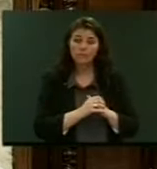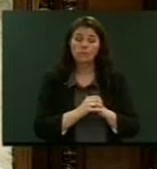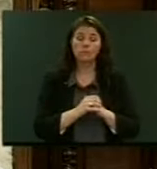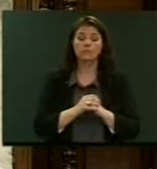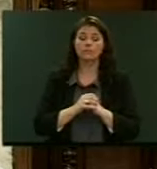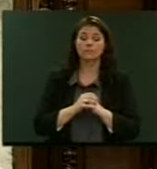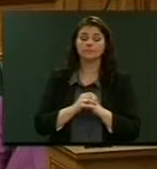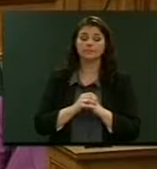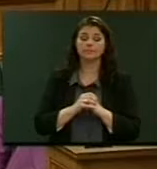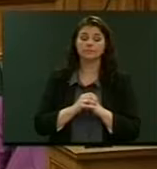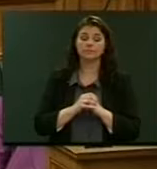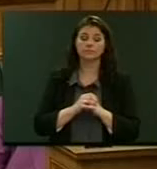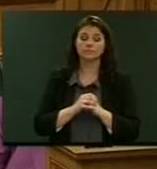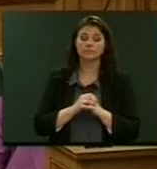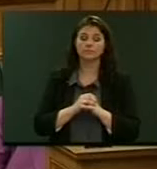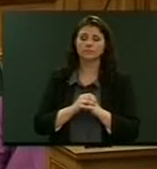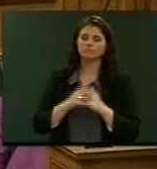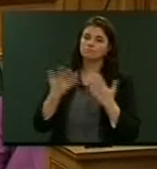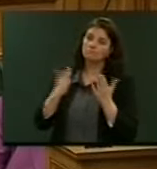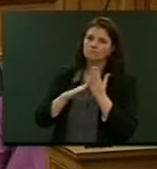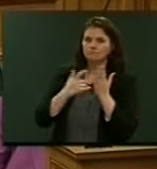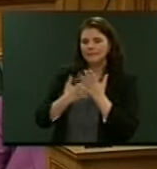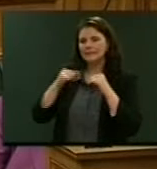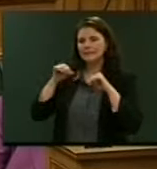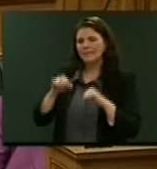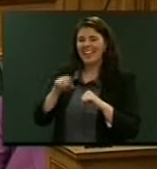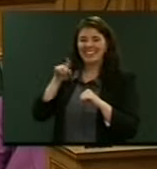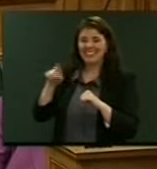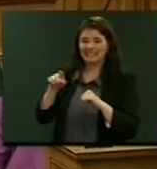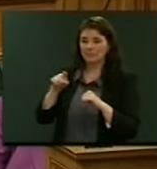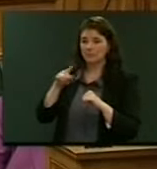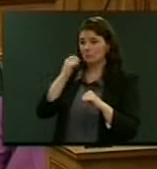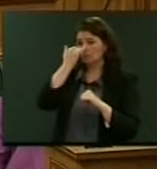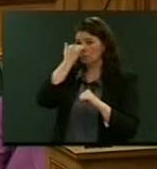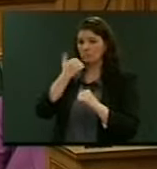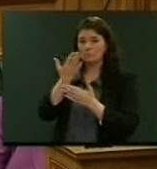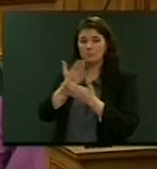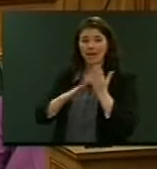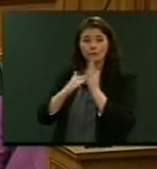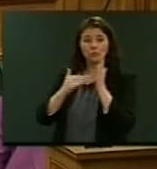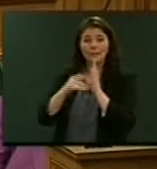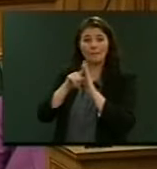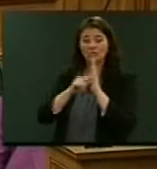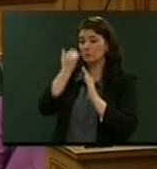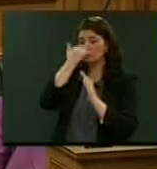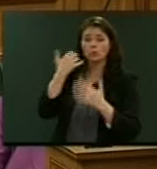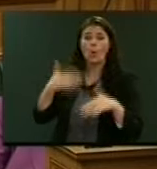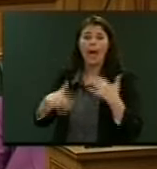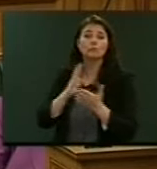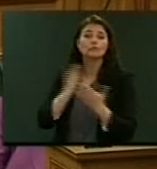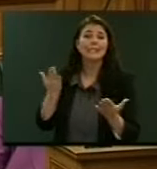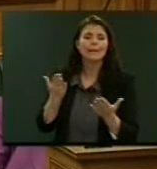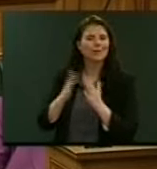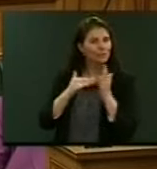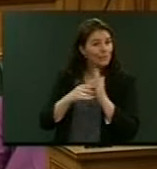Well, Mr Speaker, that is the least harmful aspect of New Zealand First's policy. Its real policy is